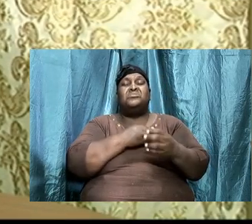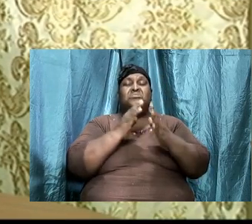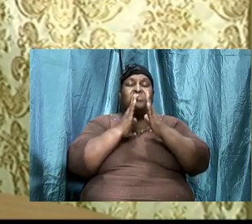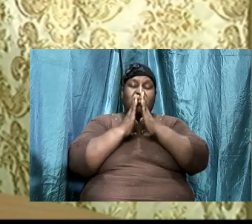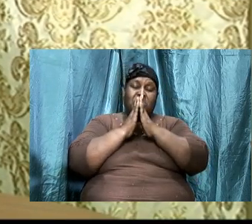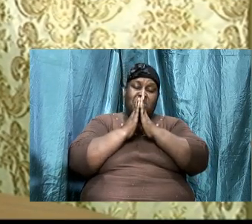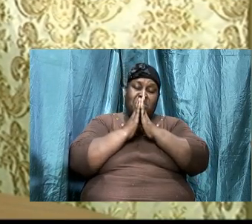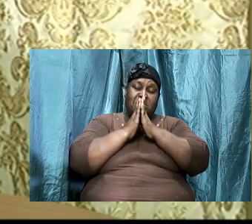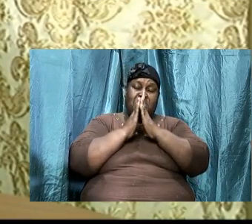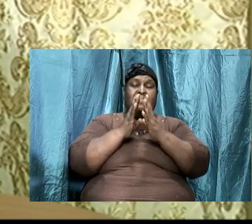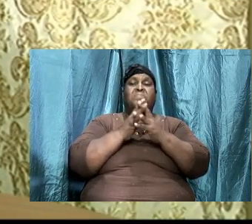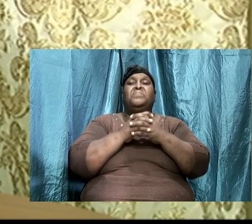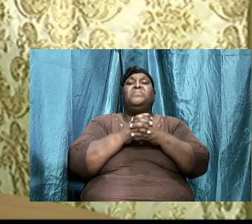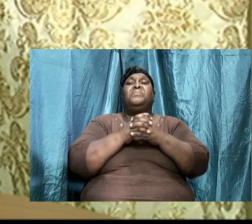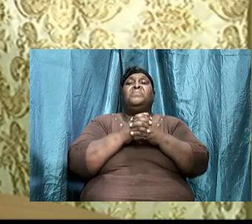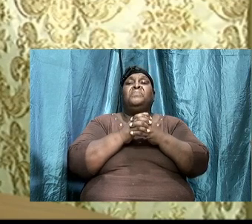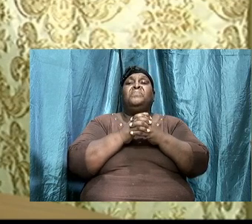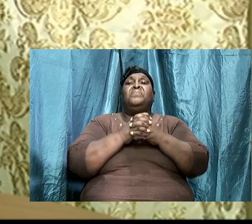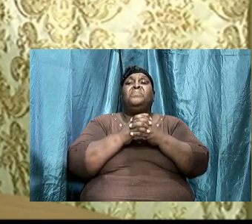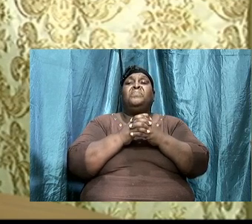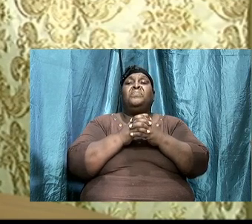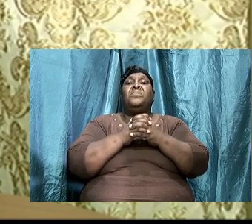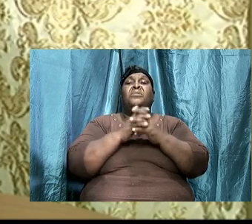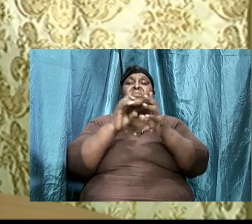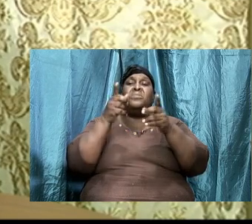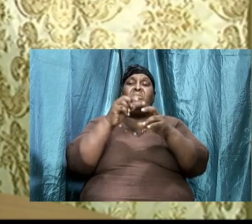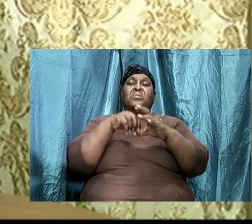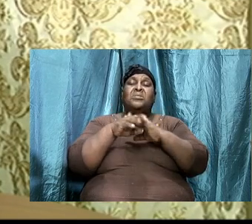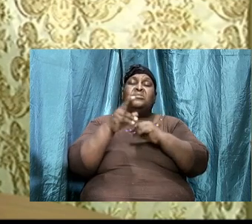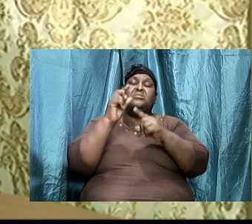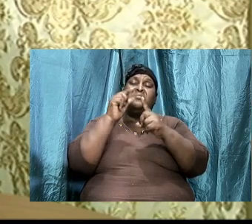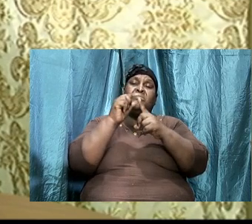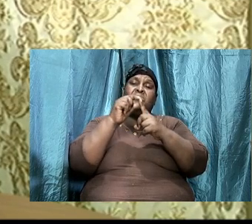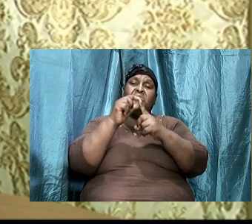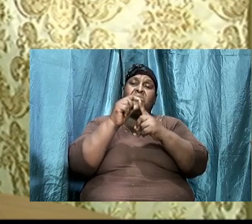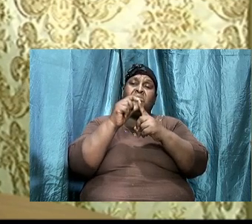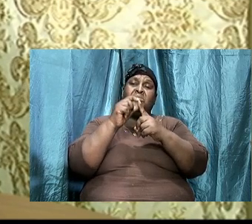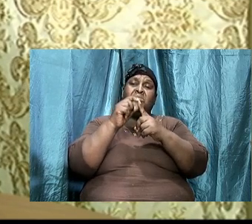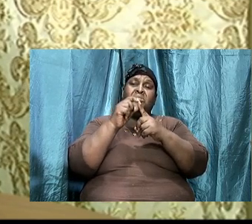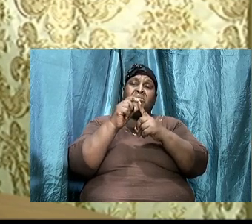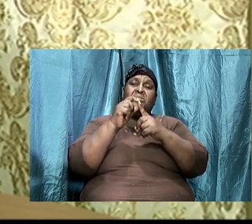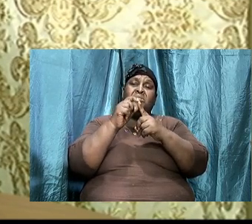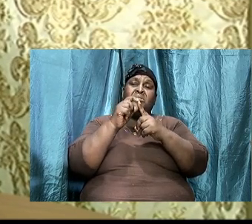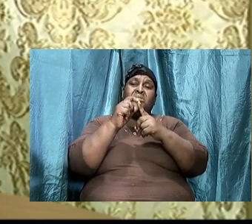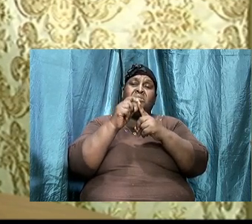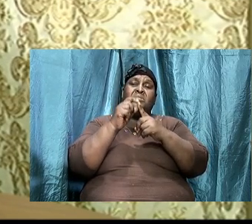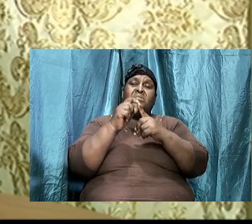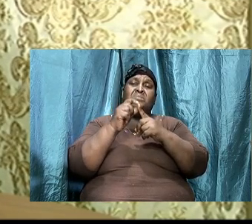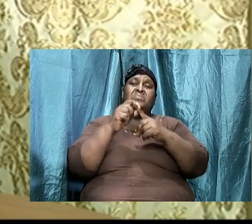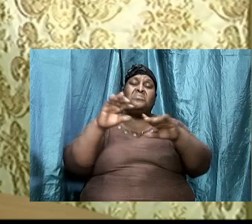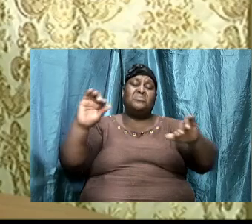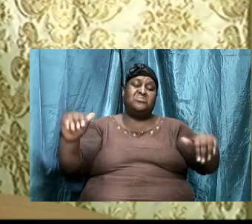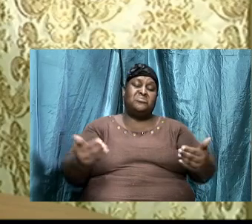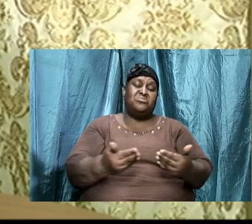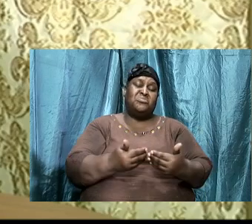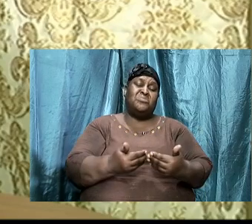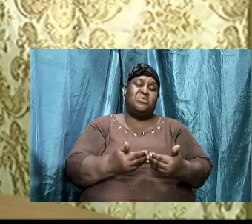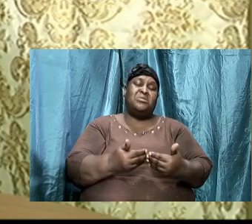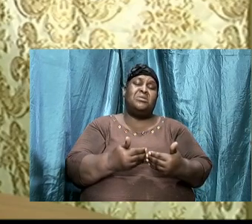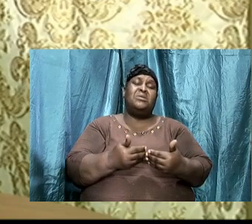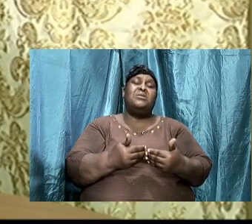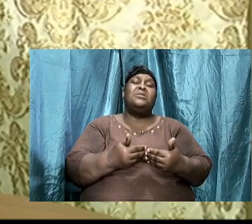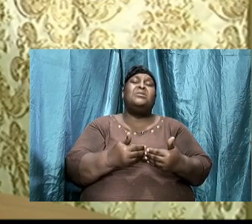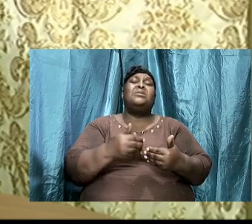And then we get into the Word. Let me just, before we pray, just greet each and everyone that is tuning in.